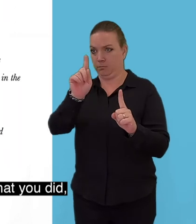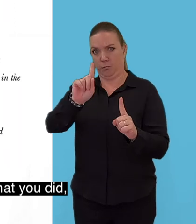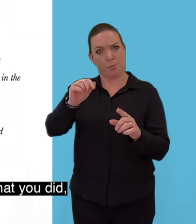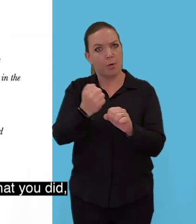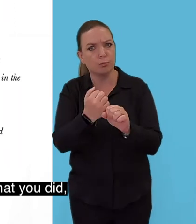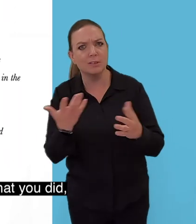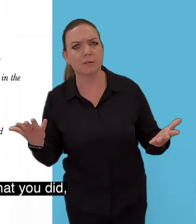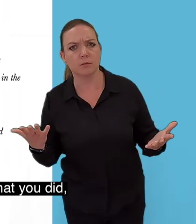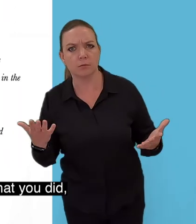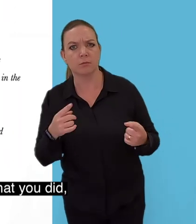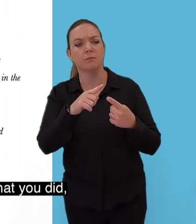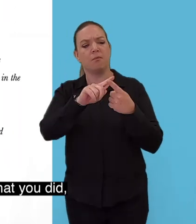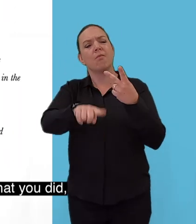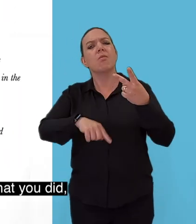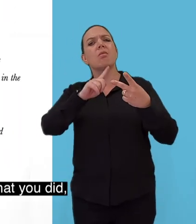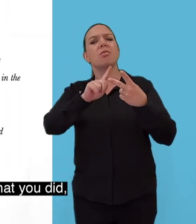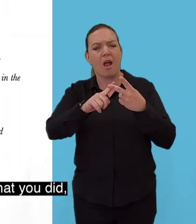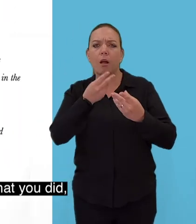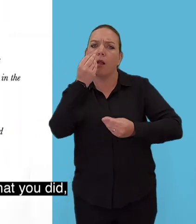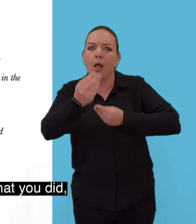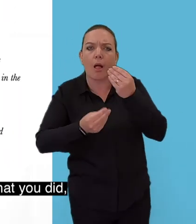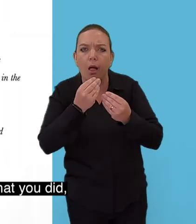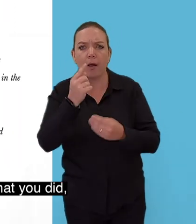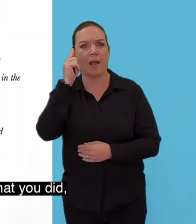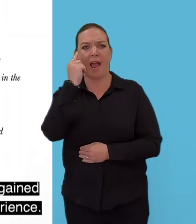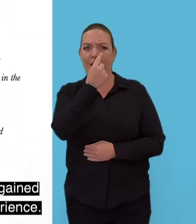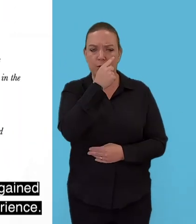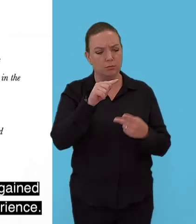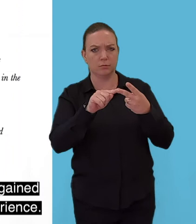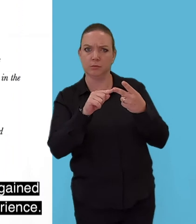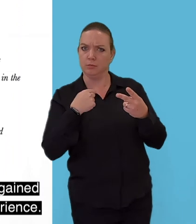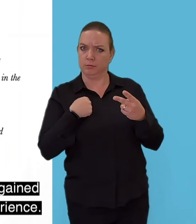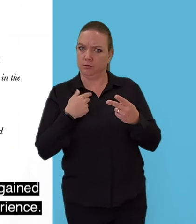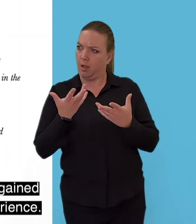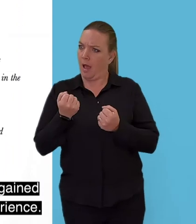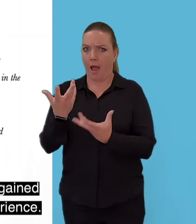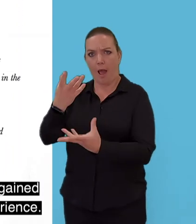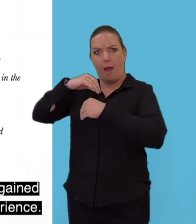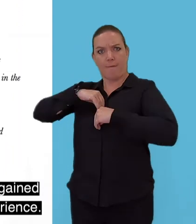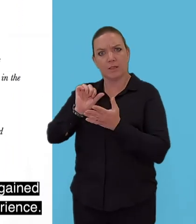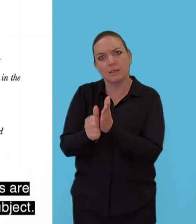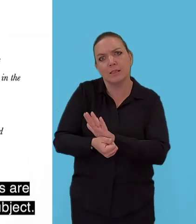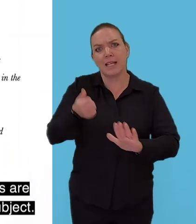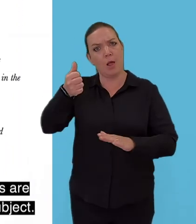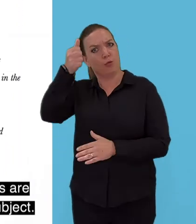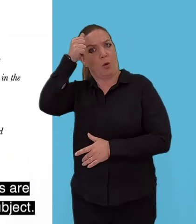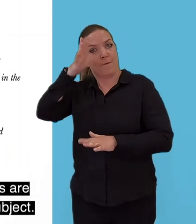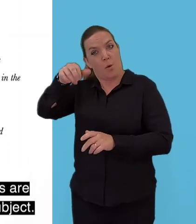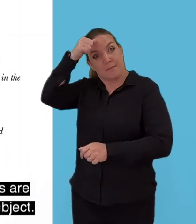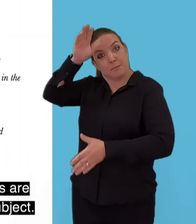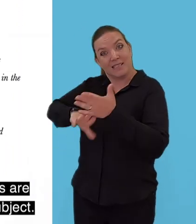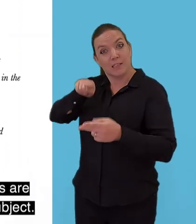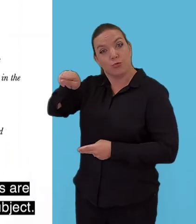Then you expand on it using evidence that proves that you have gained skills and knowledge from your experience. Finally